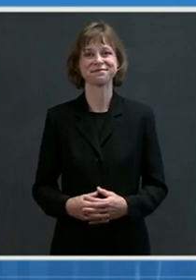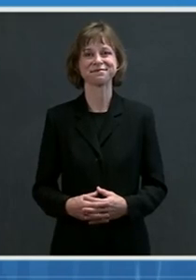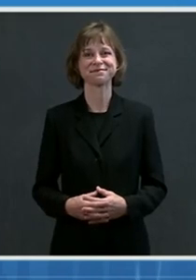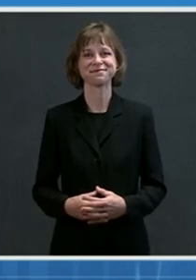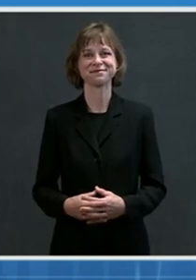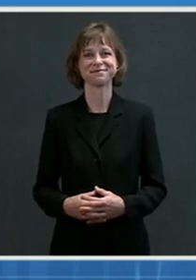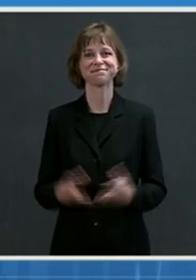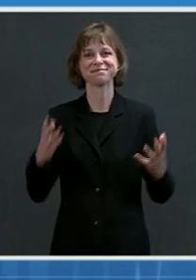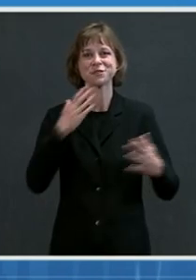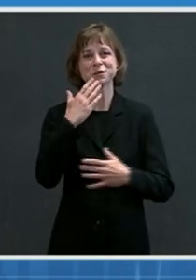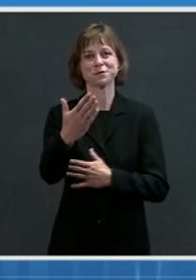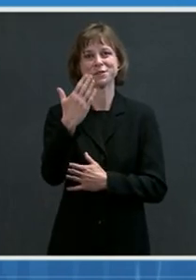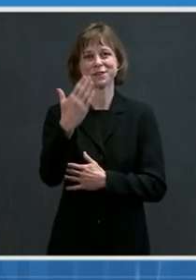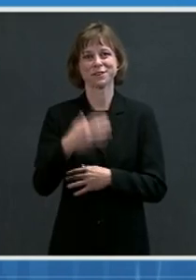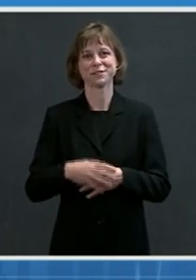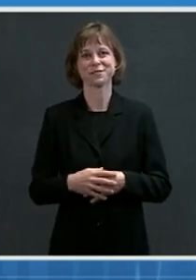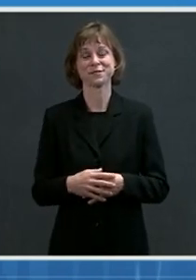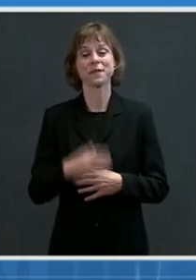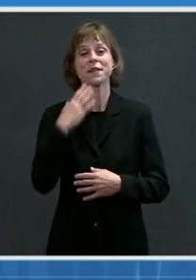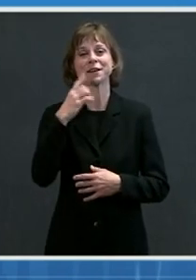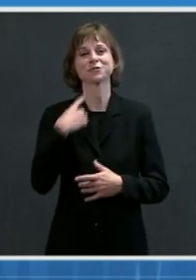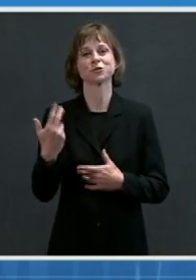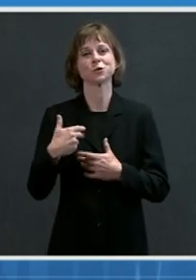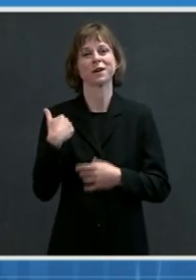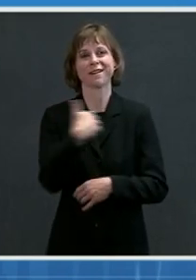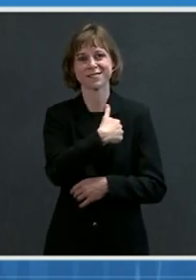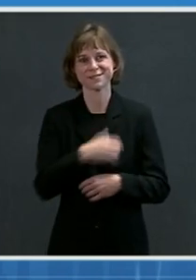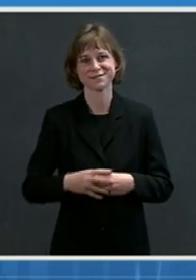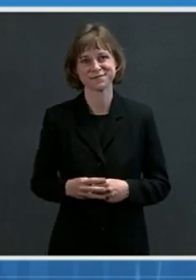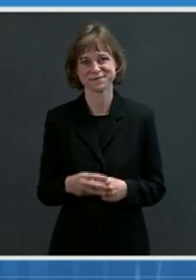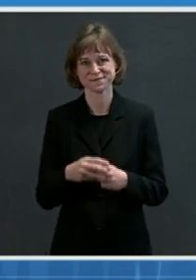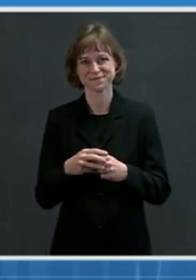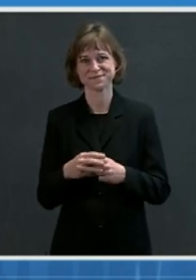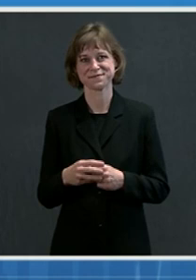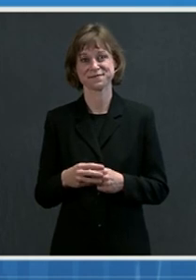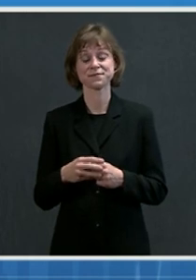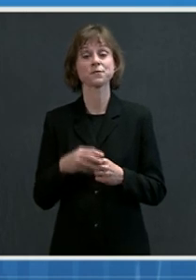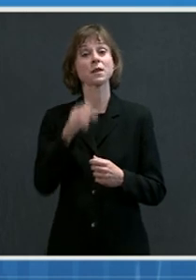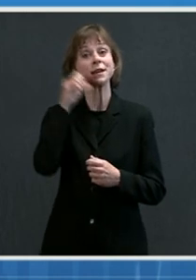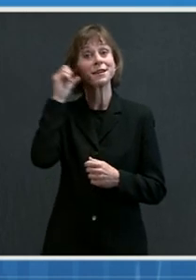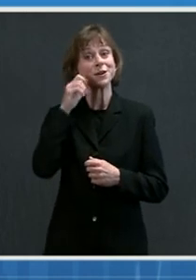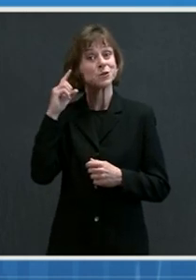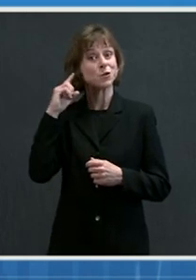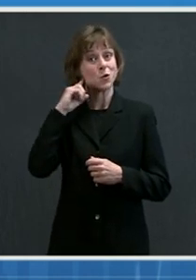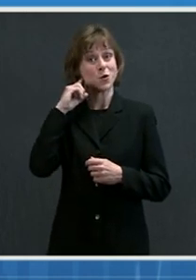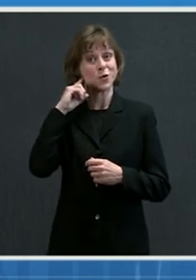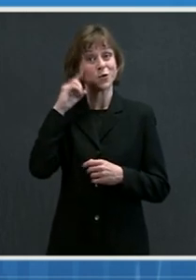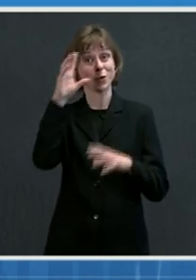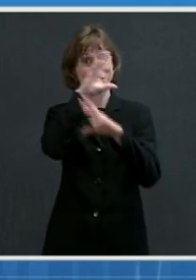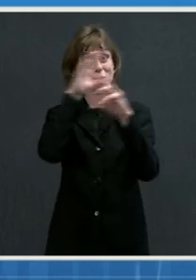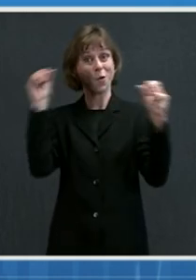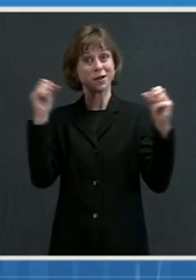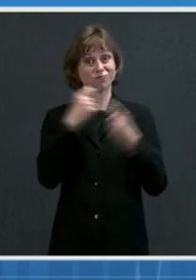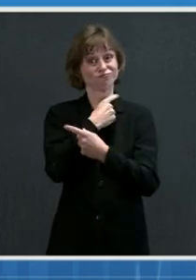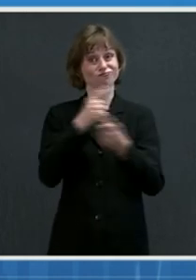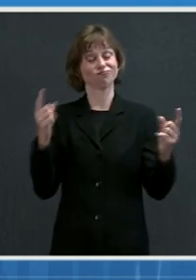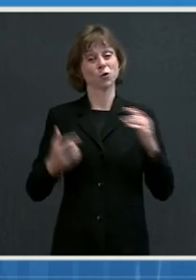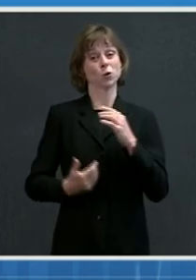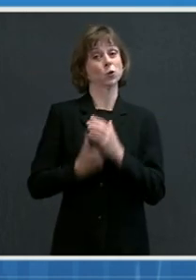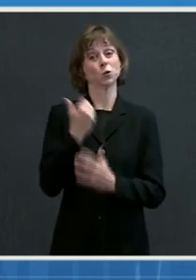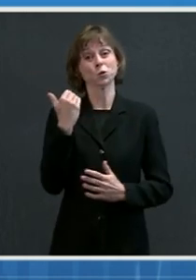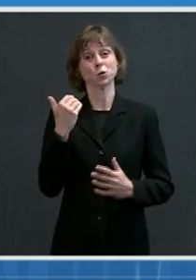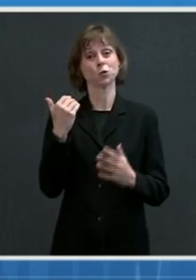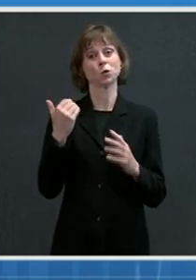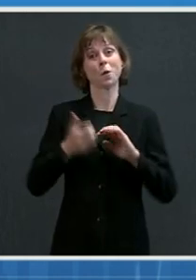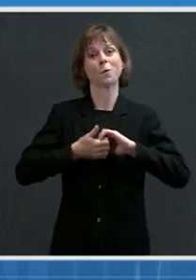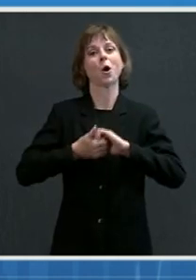Good morning. Thank you for joining us. Yesterday, you heard the President announce a new historic partnership to get Americans